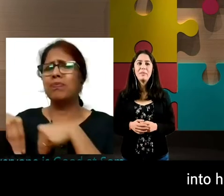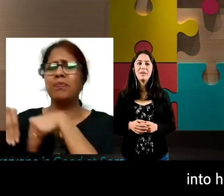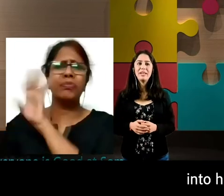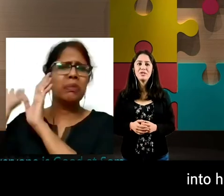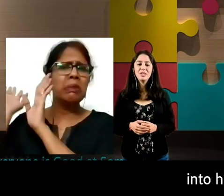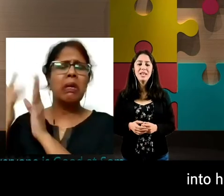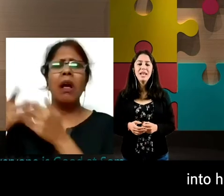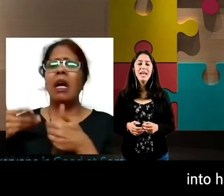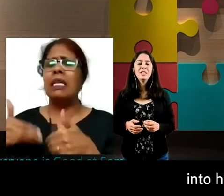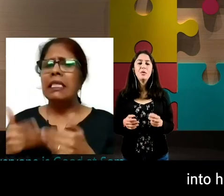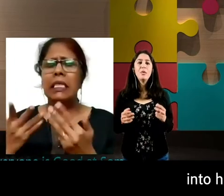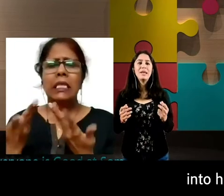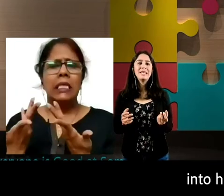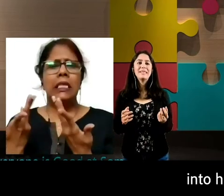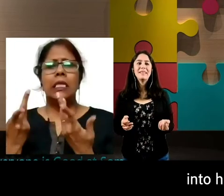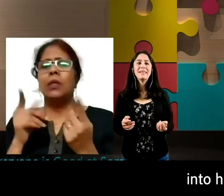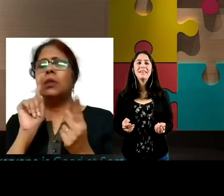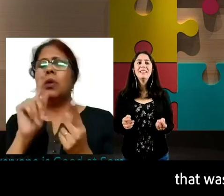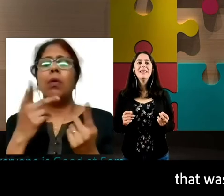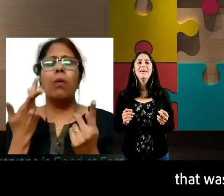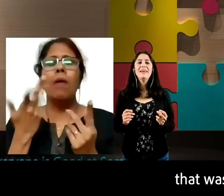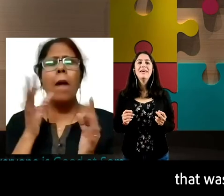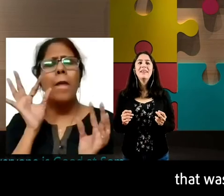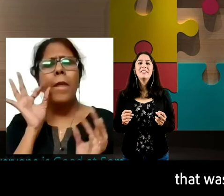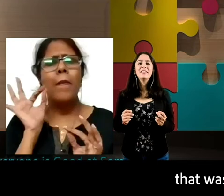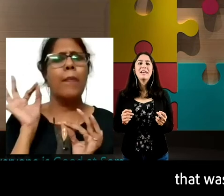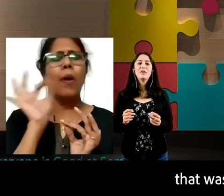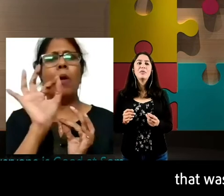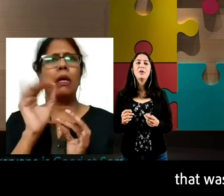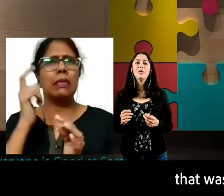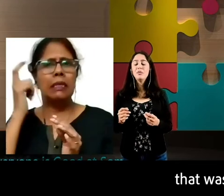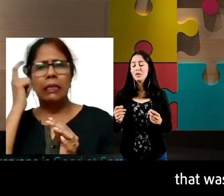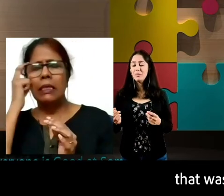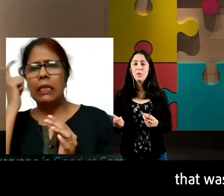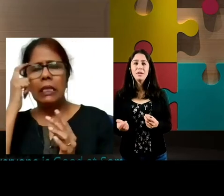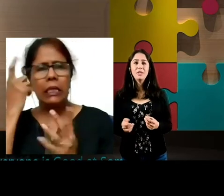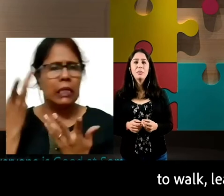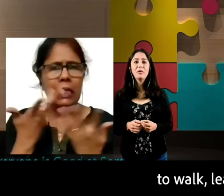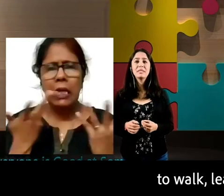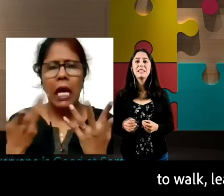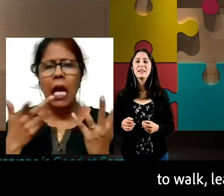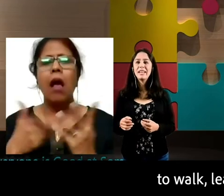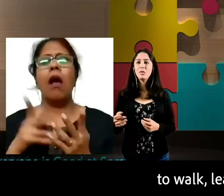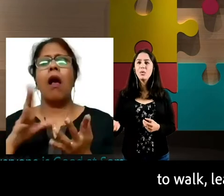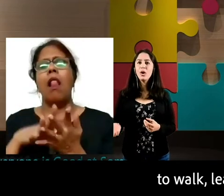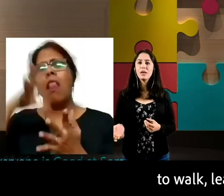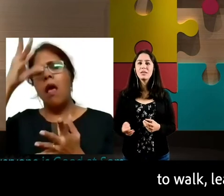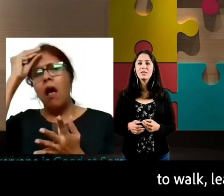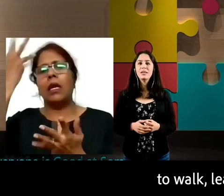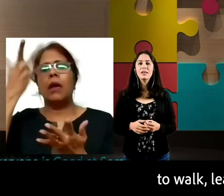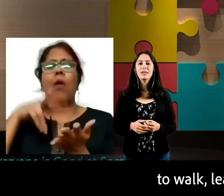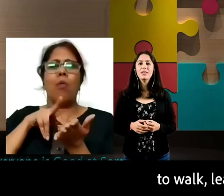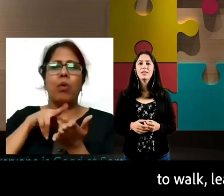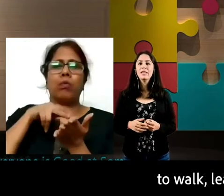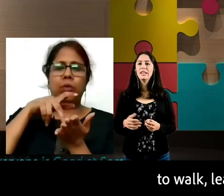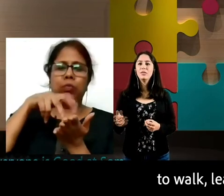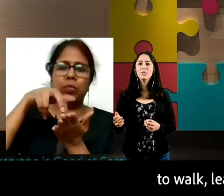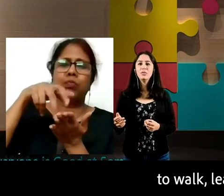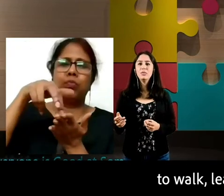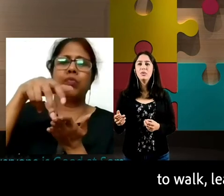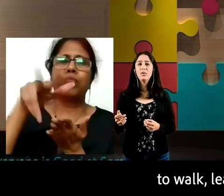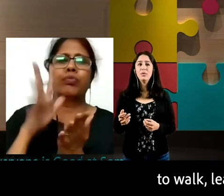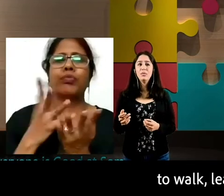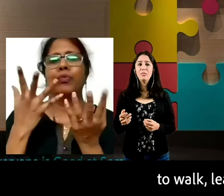hibernation. And the only thing that, you know, was important to me was learning to walk, learning to,